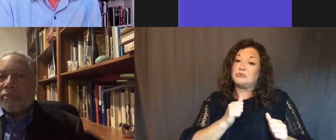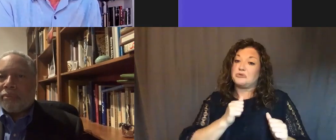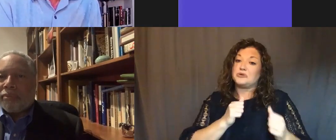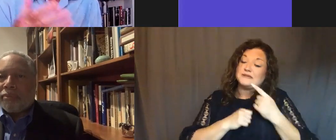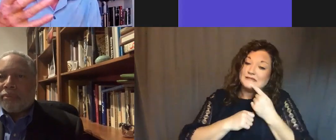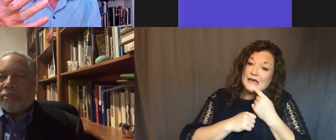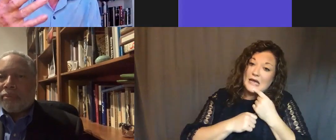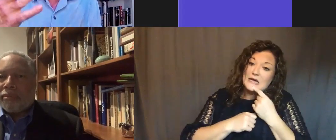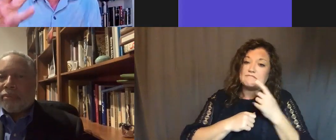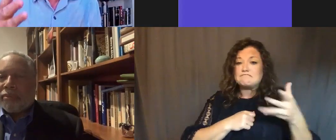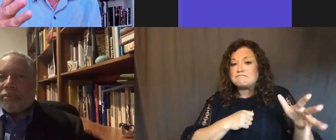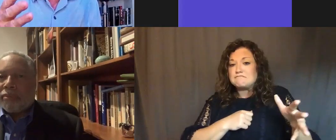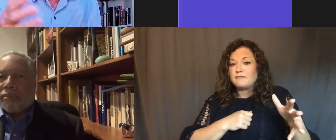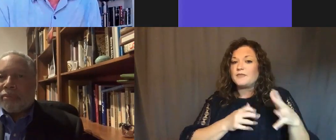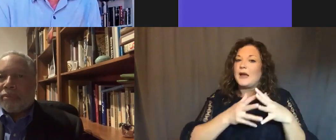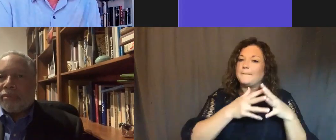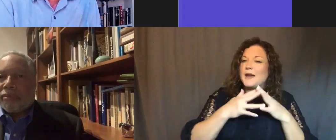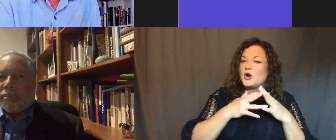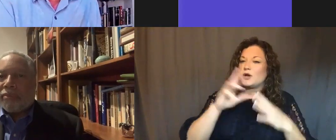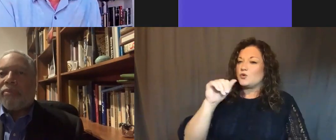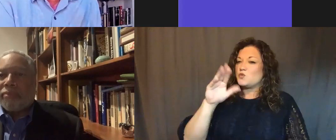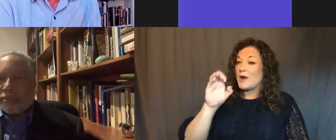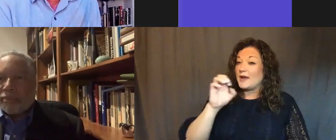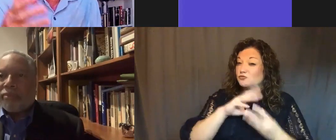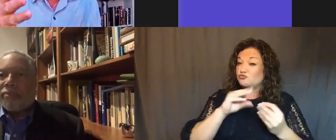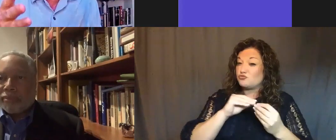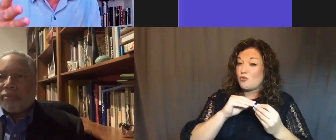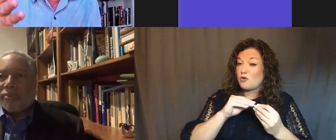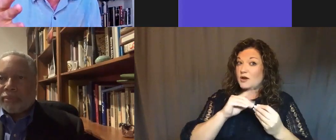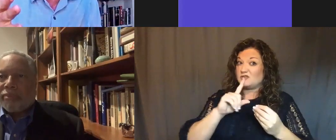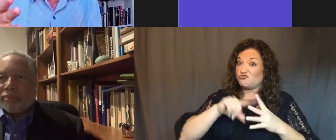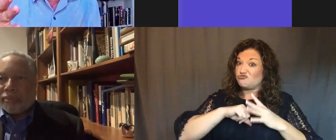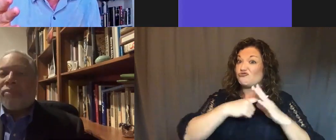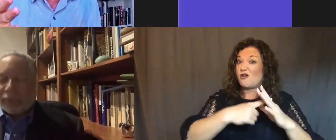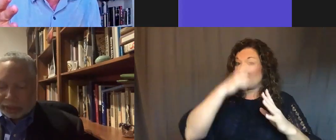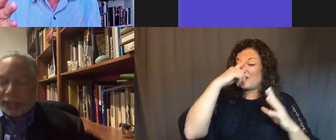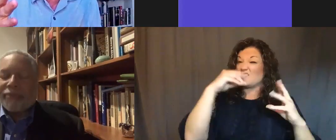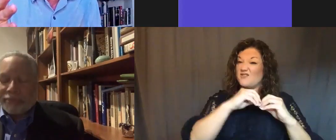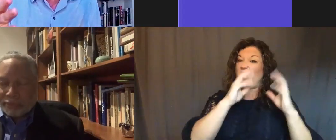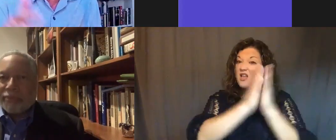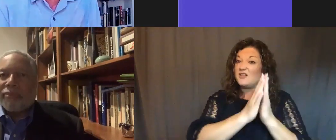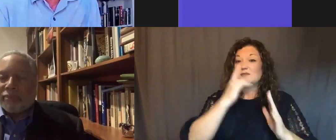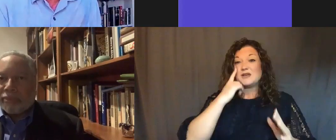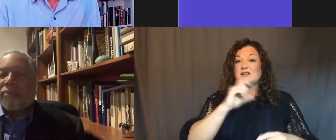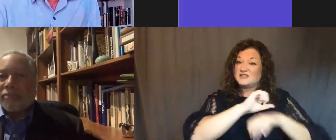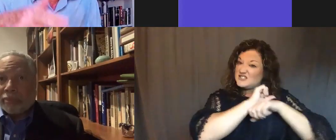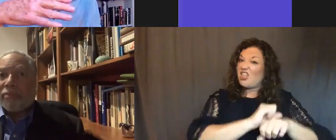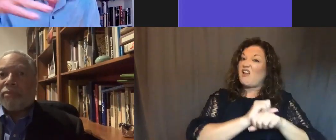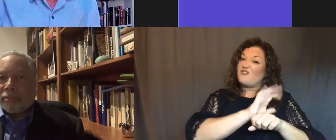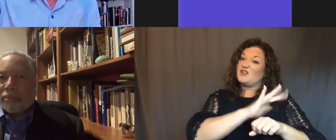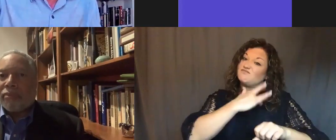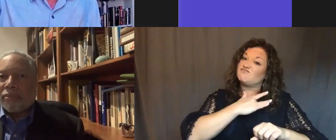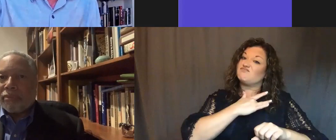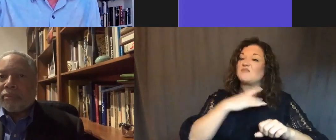the American race story started in in violence because slavery's heart was violence in his military. And